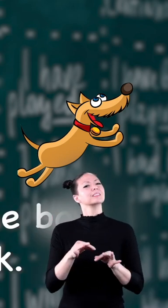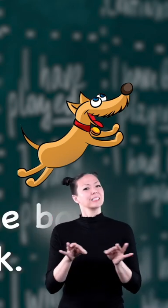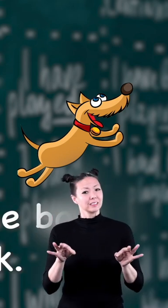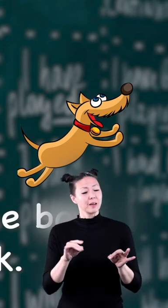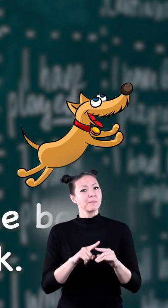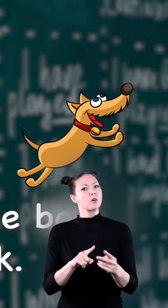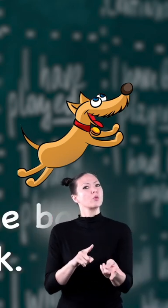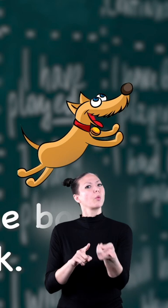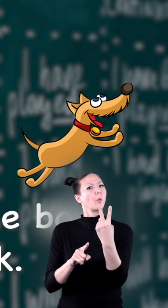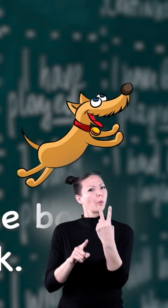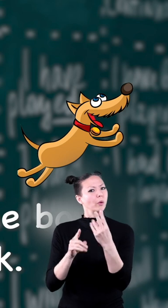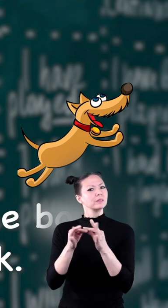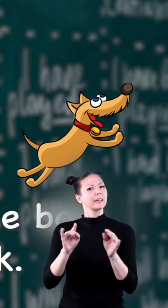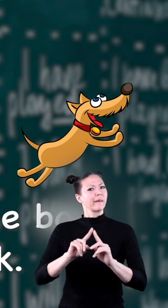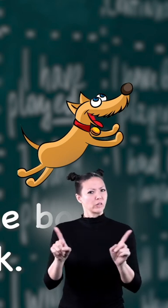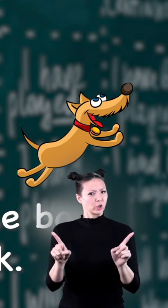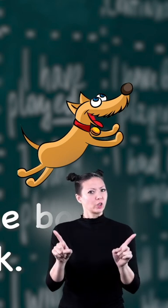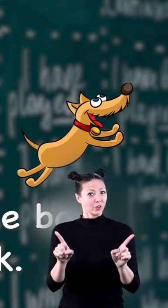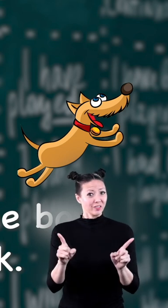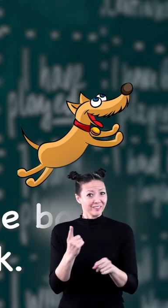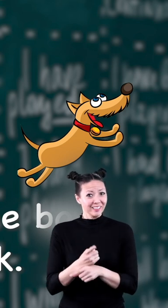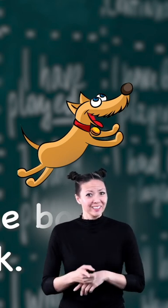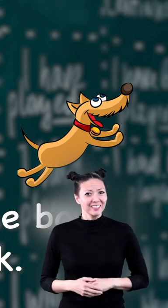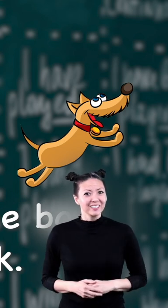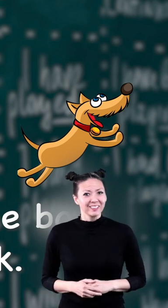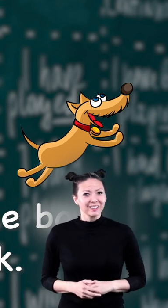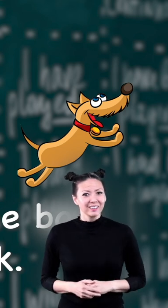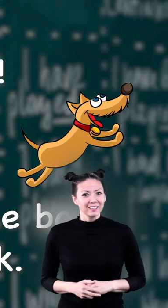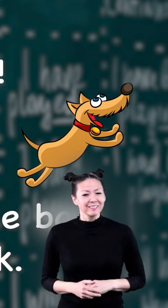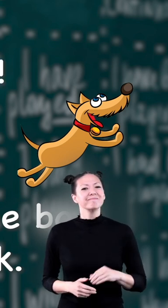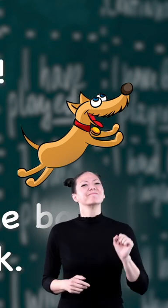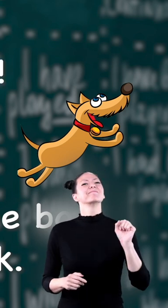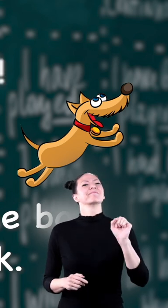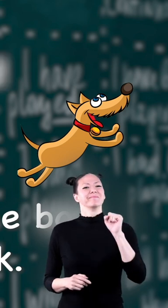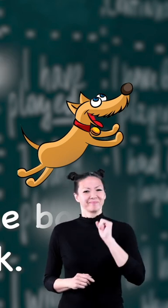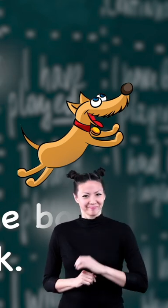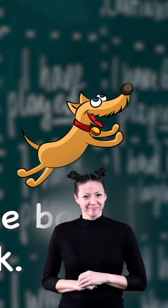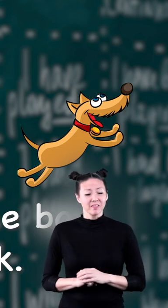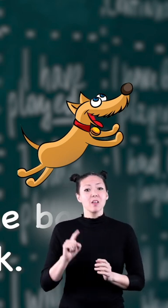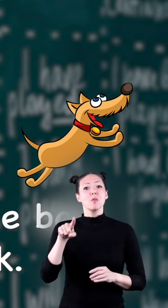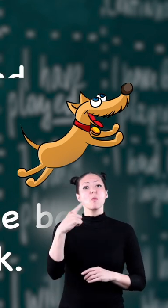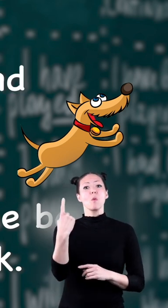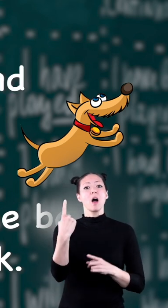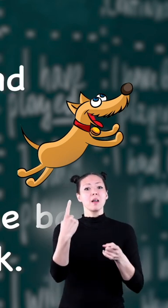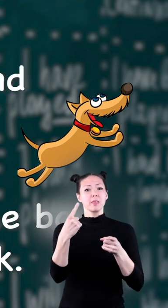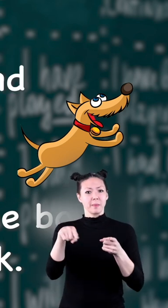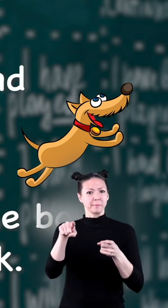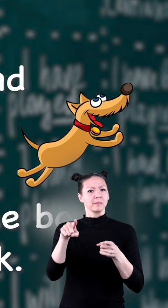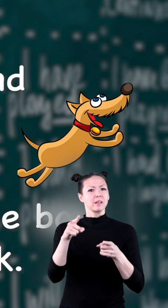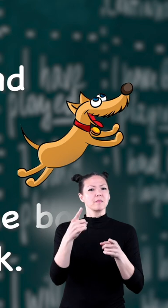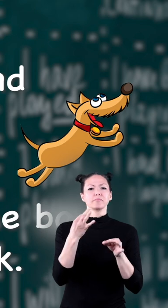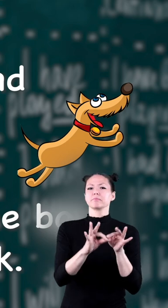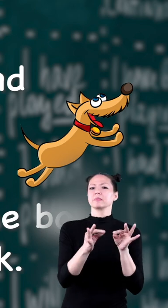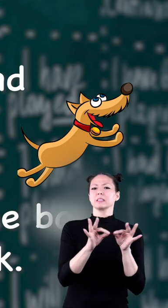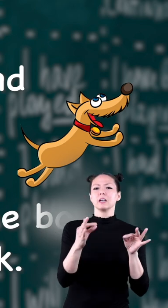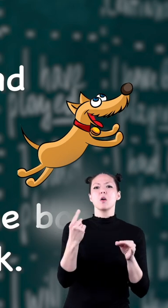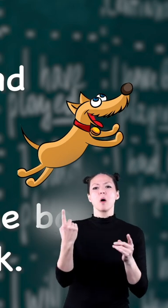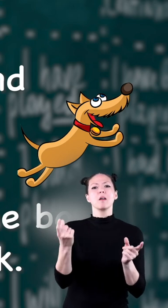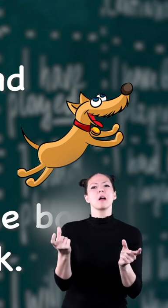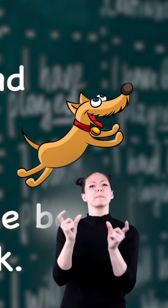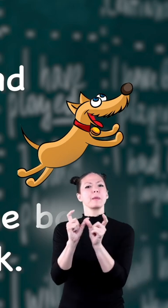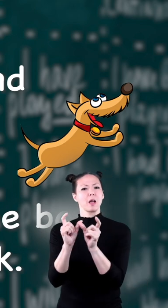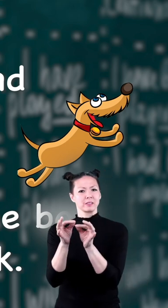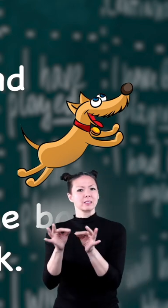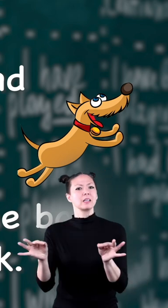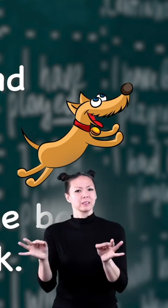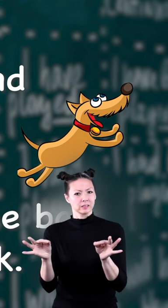a sentence but those two sentences are different right yes one of them is a simple sentence and one